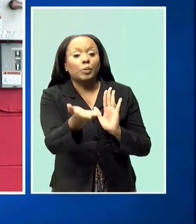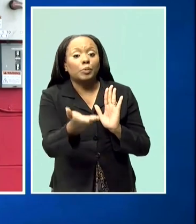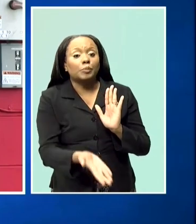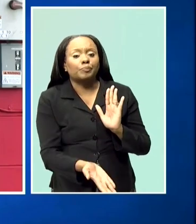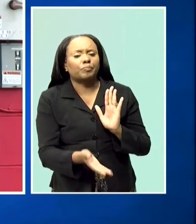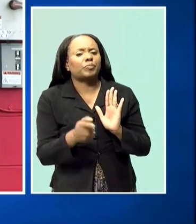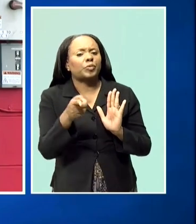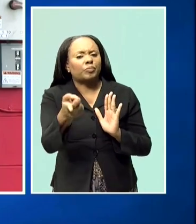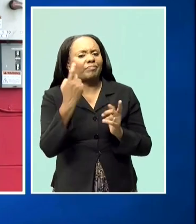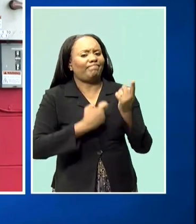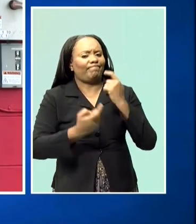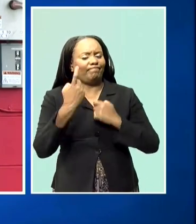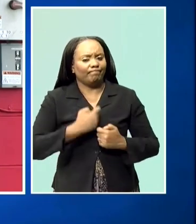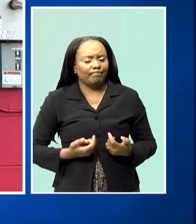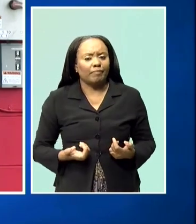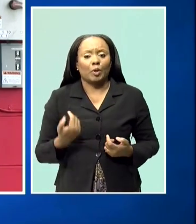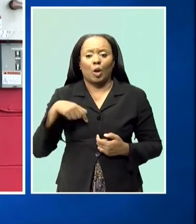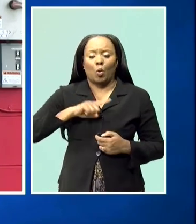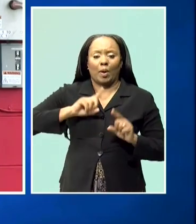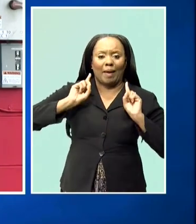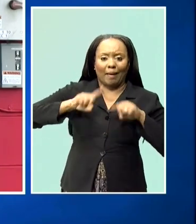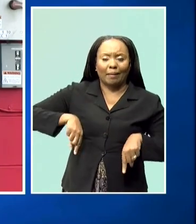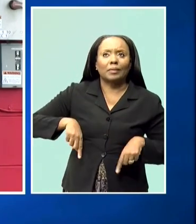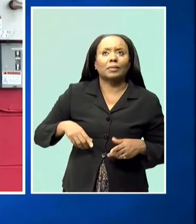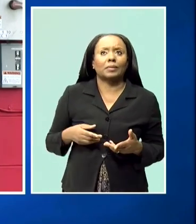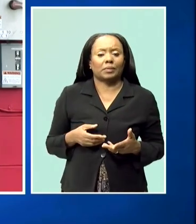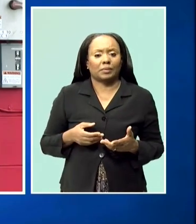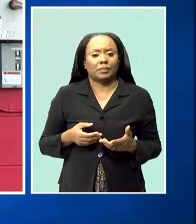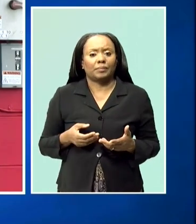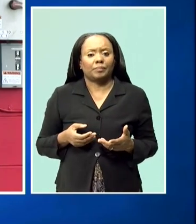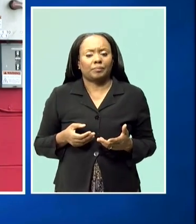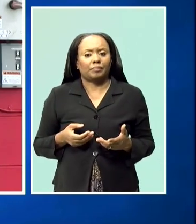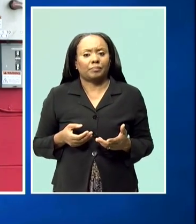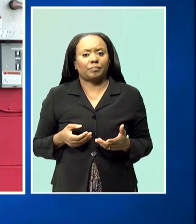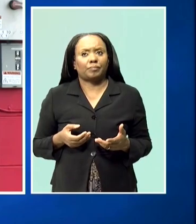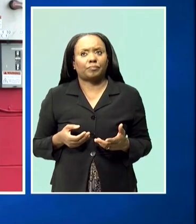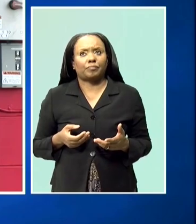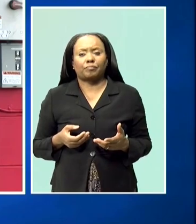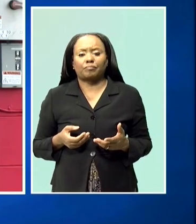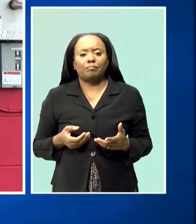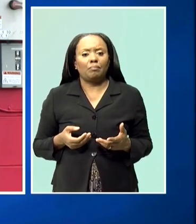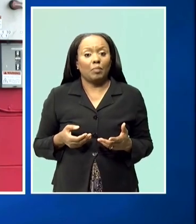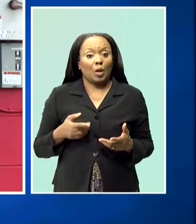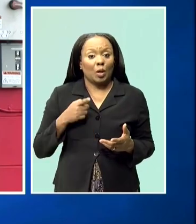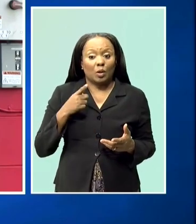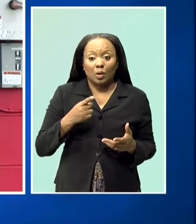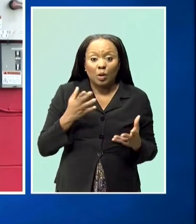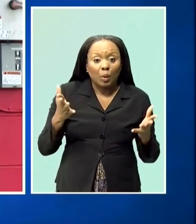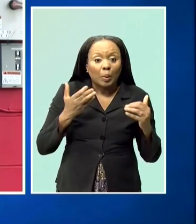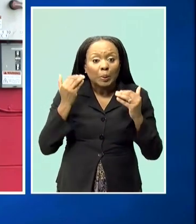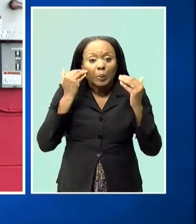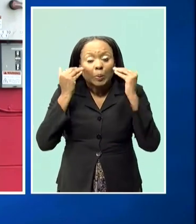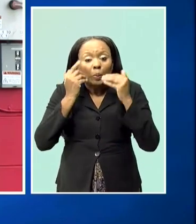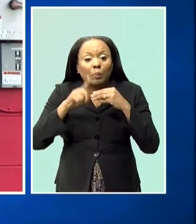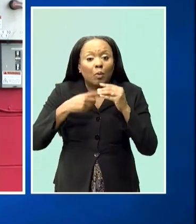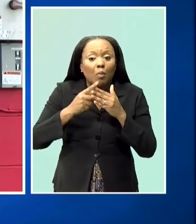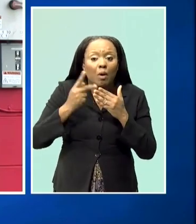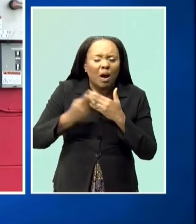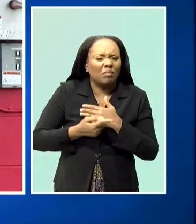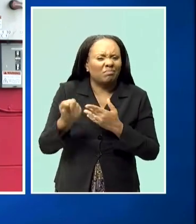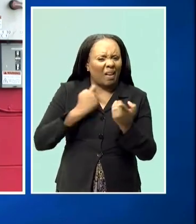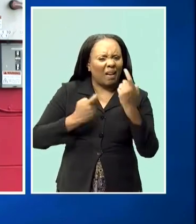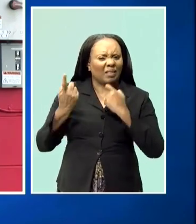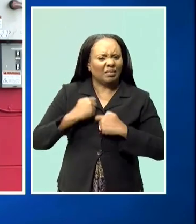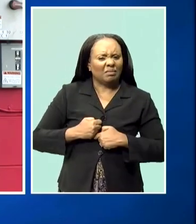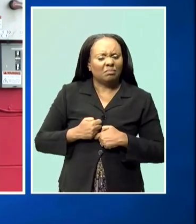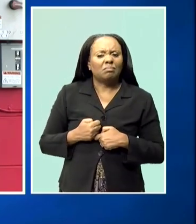and allowing people to be able to ask questions about the programs that can fit their needs and to